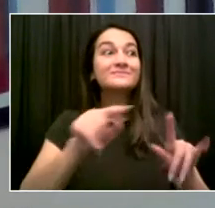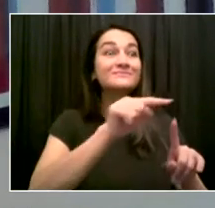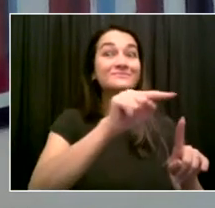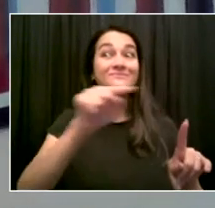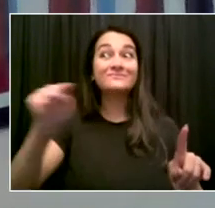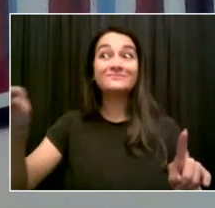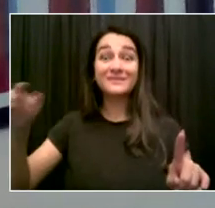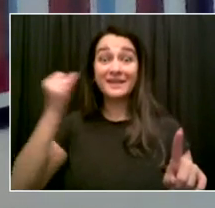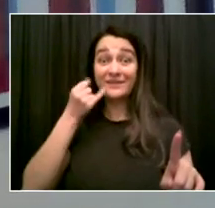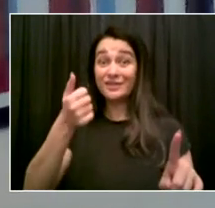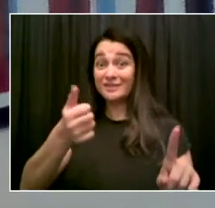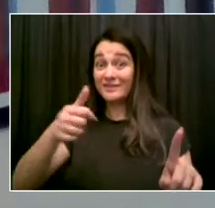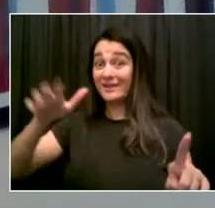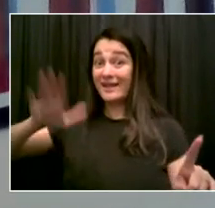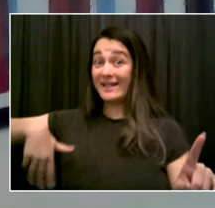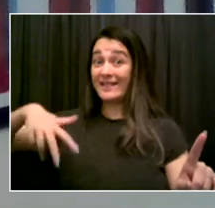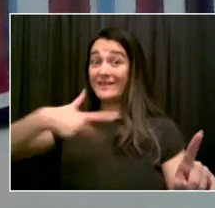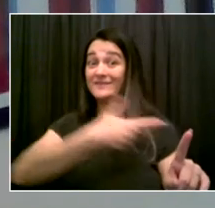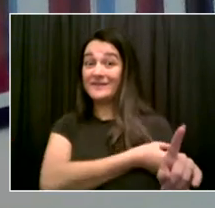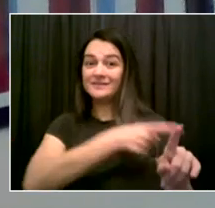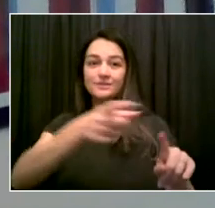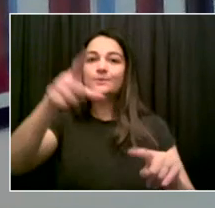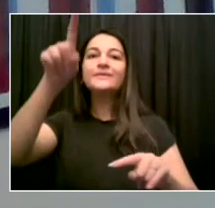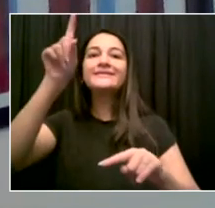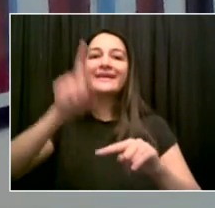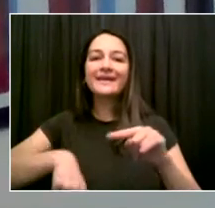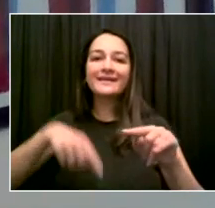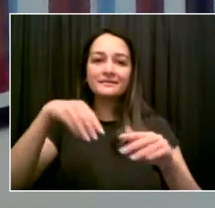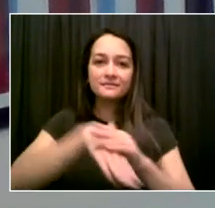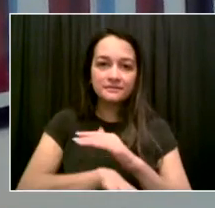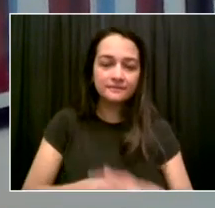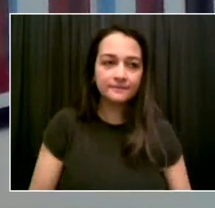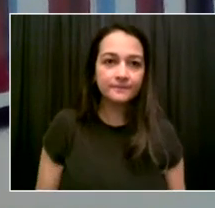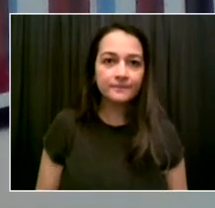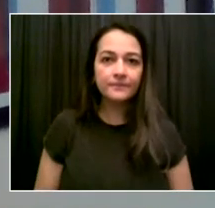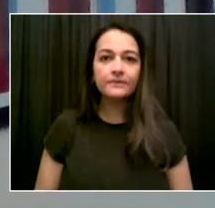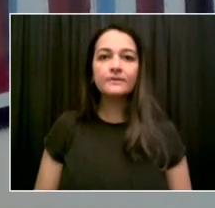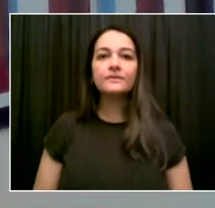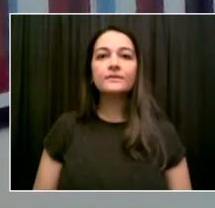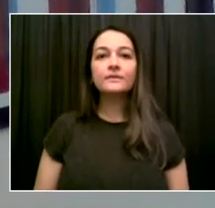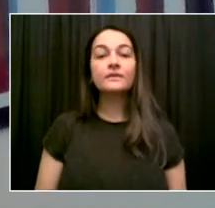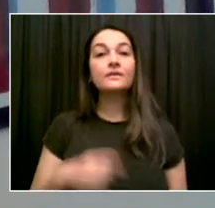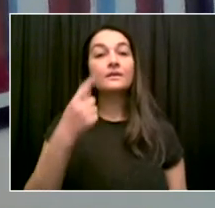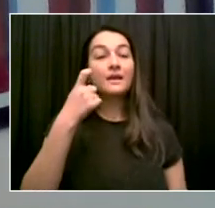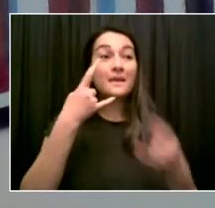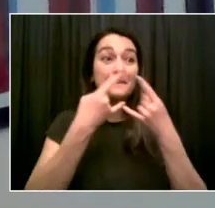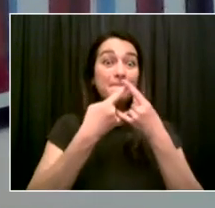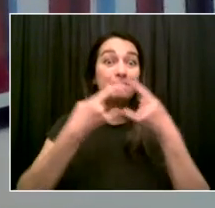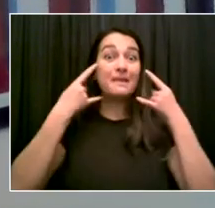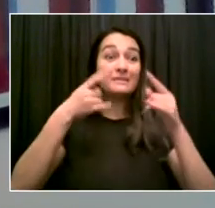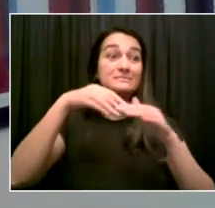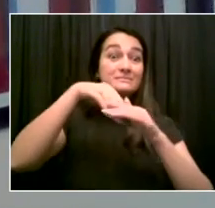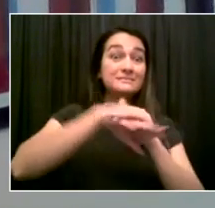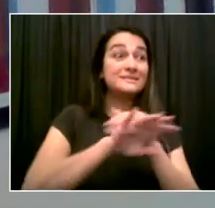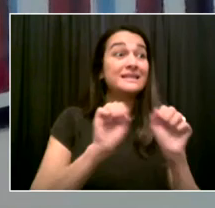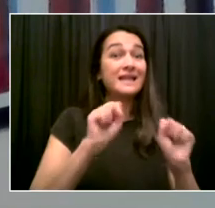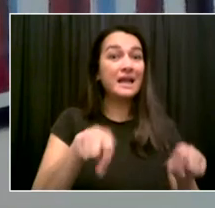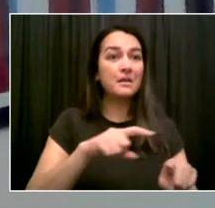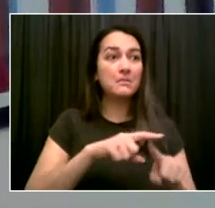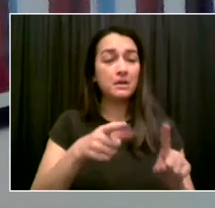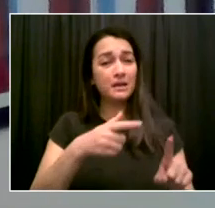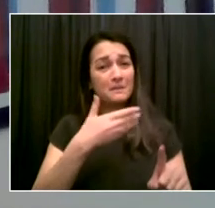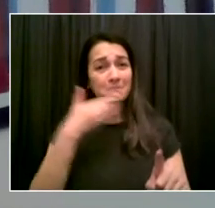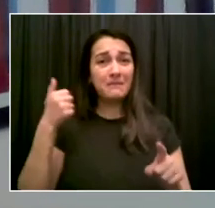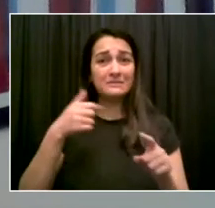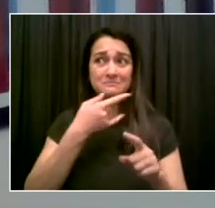spread, this initiative will make those places safer. But it will also have an important secondary benefit, which is it will